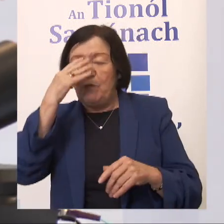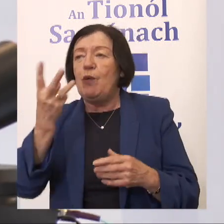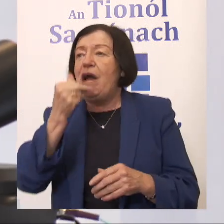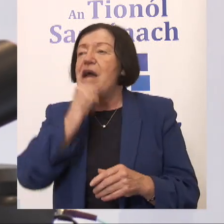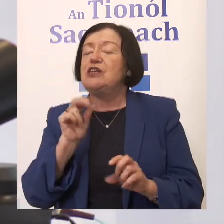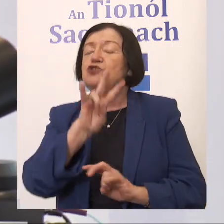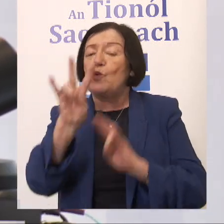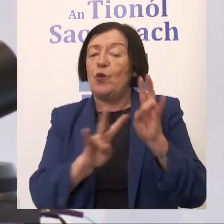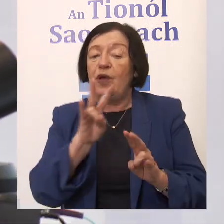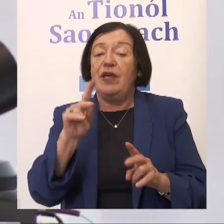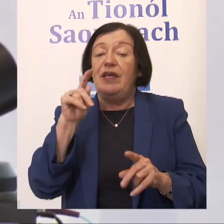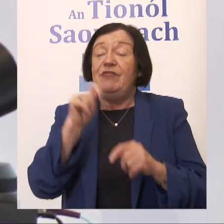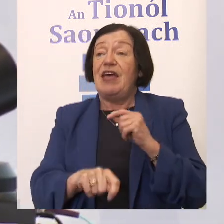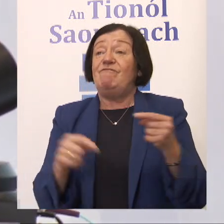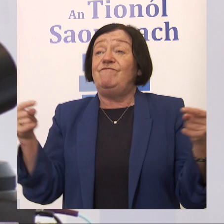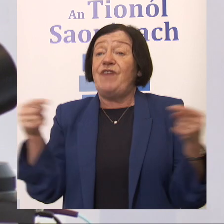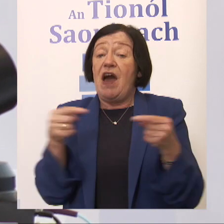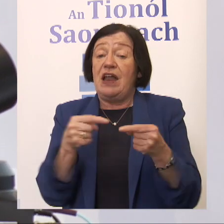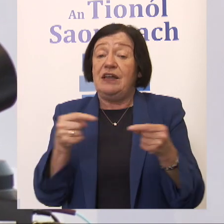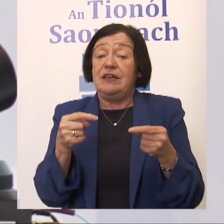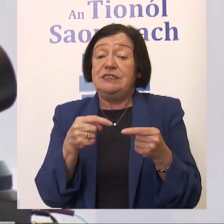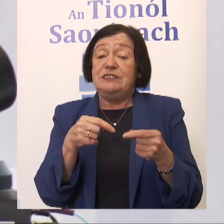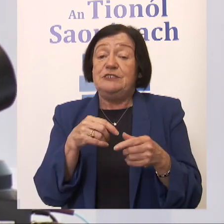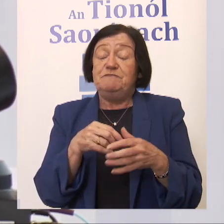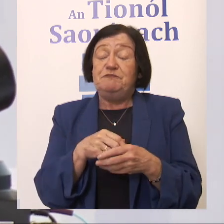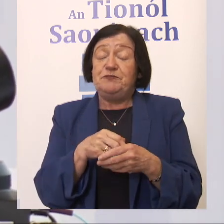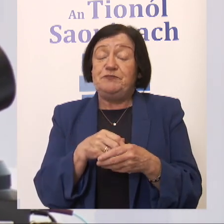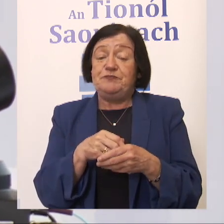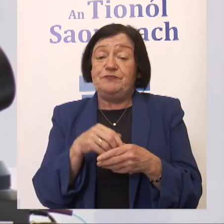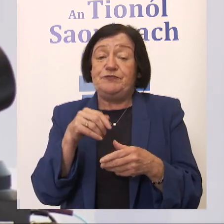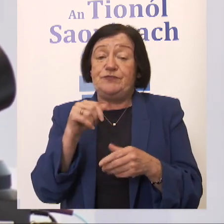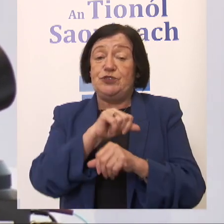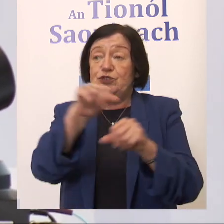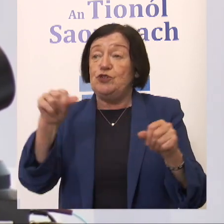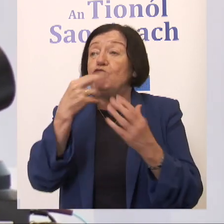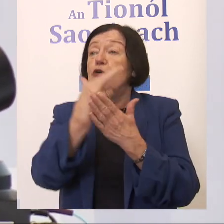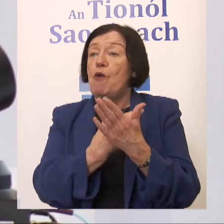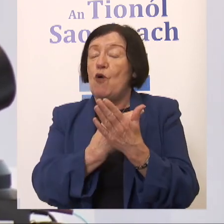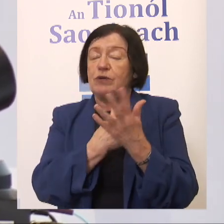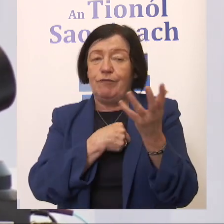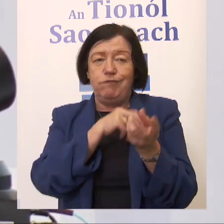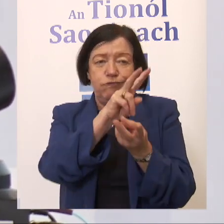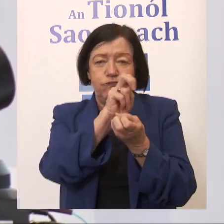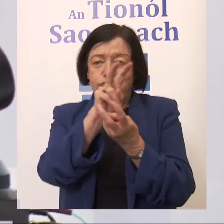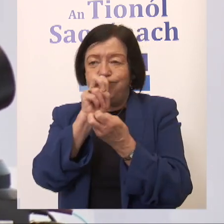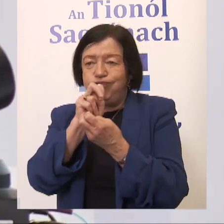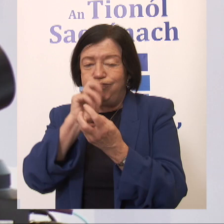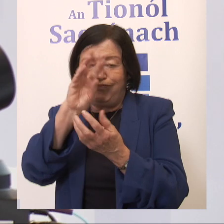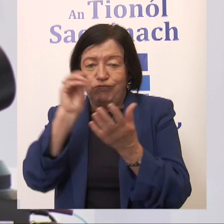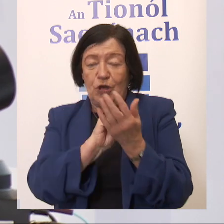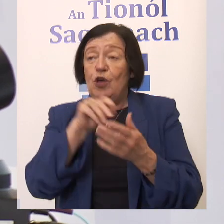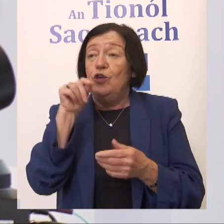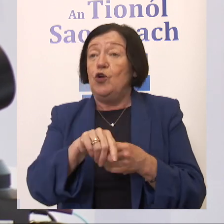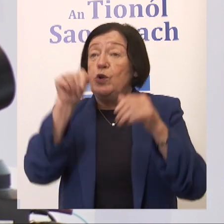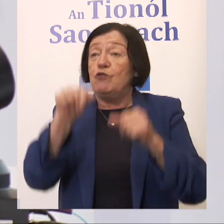those questions. And then we'll finalise the options for your report and you will agree then what you want